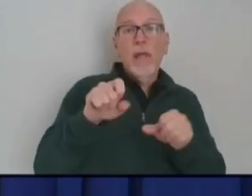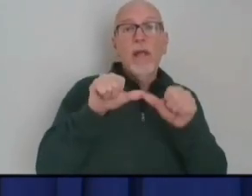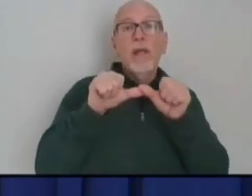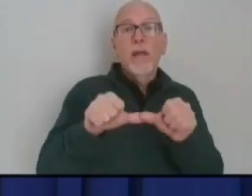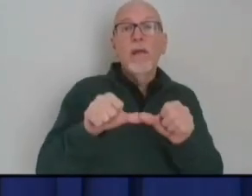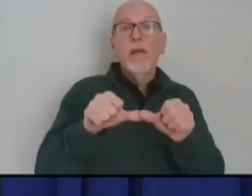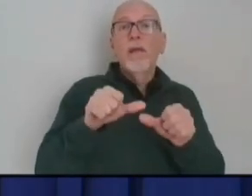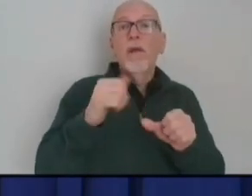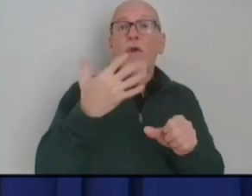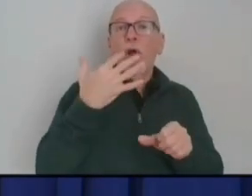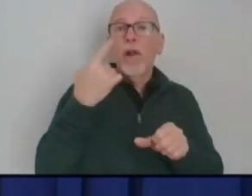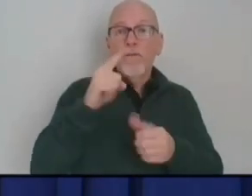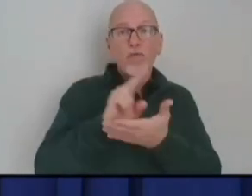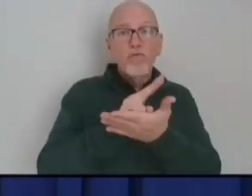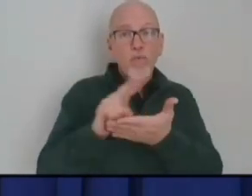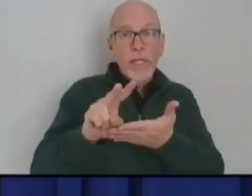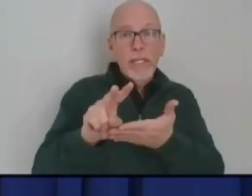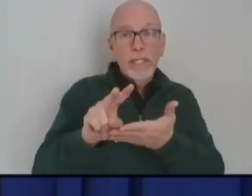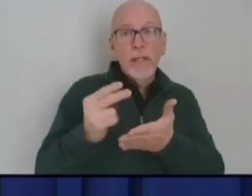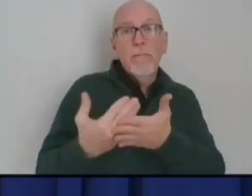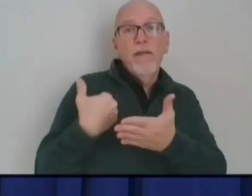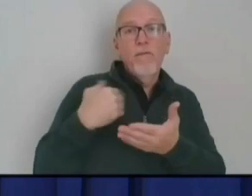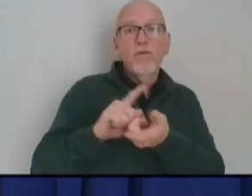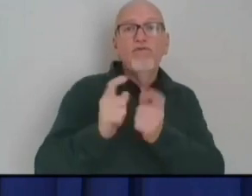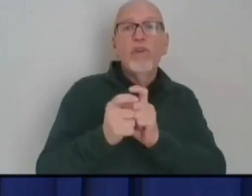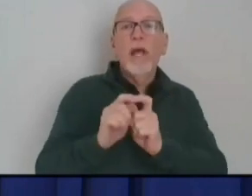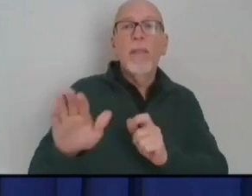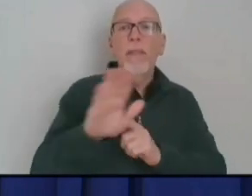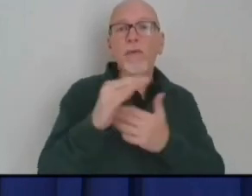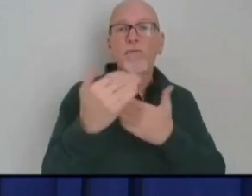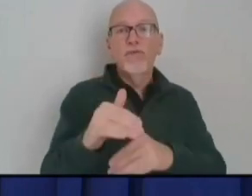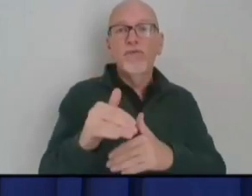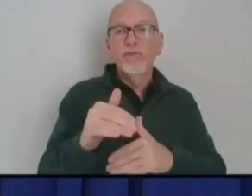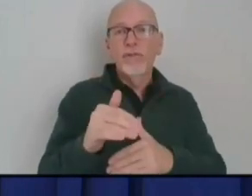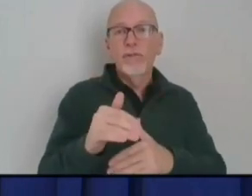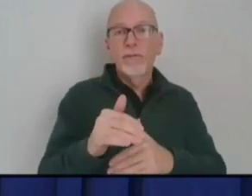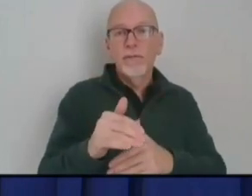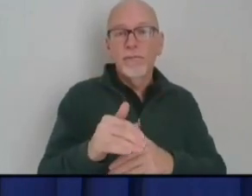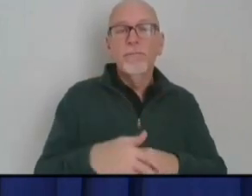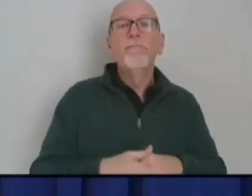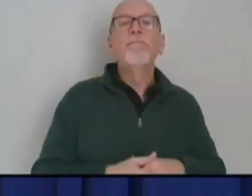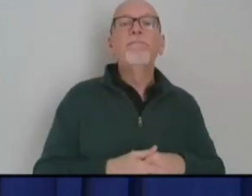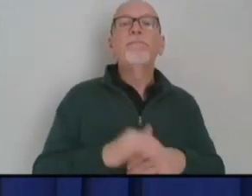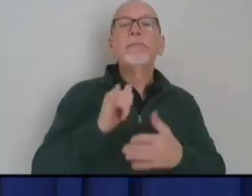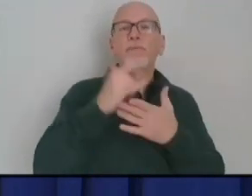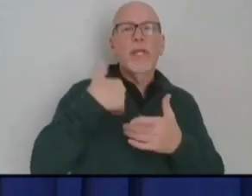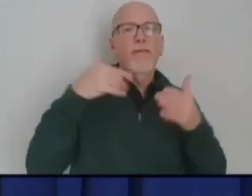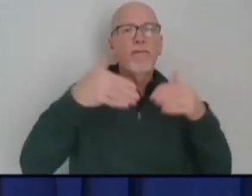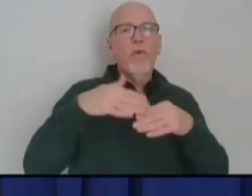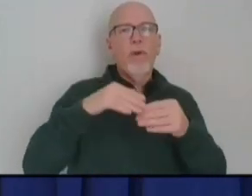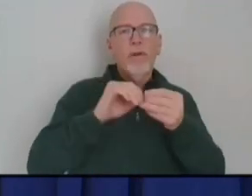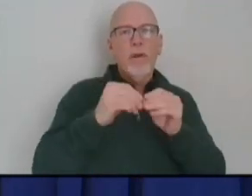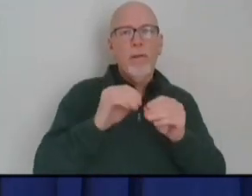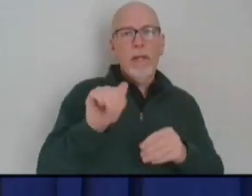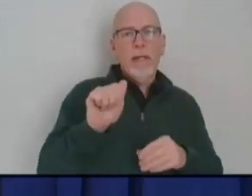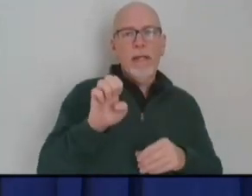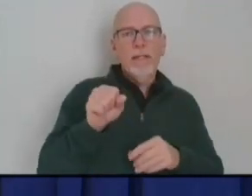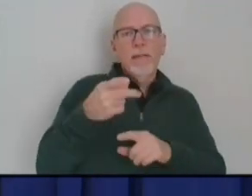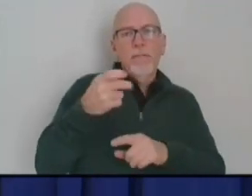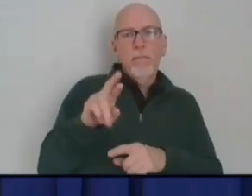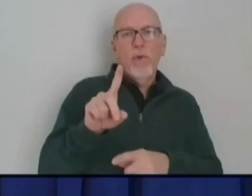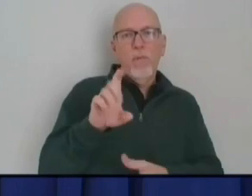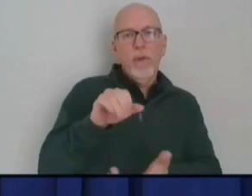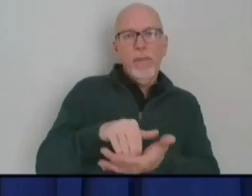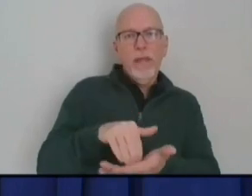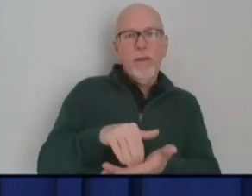of two weeks before they would consider changing anything. And that's why I really focus on the number of cases per 100,000,